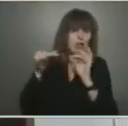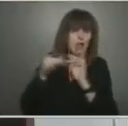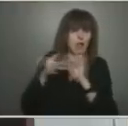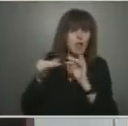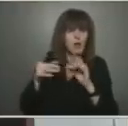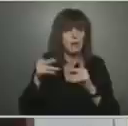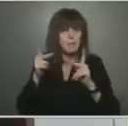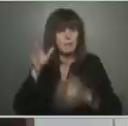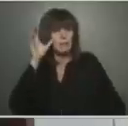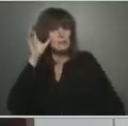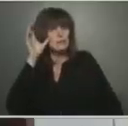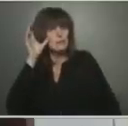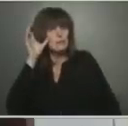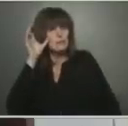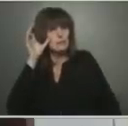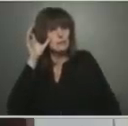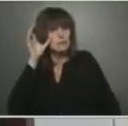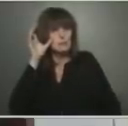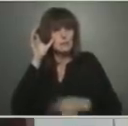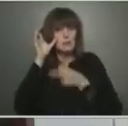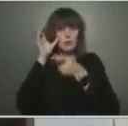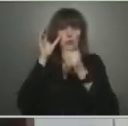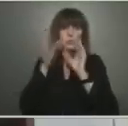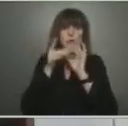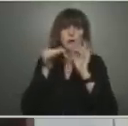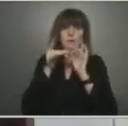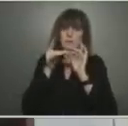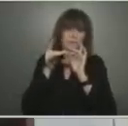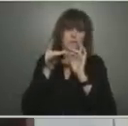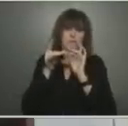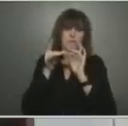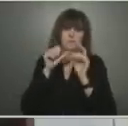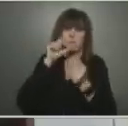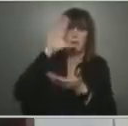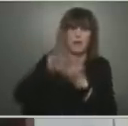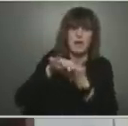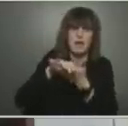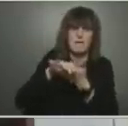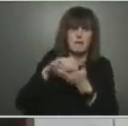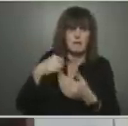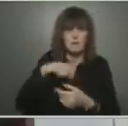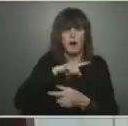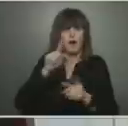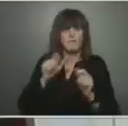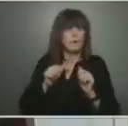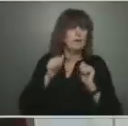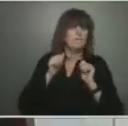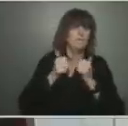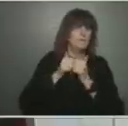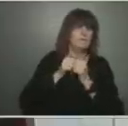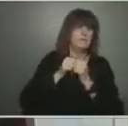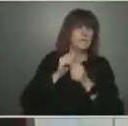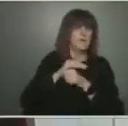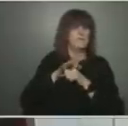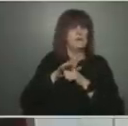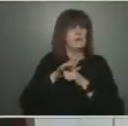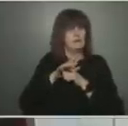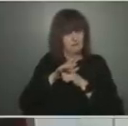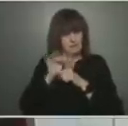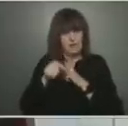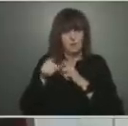don't believe what you're saying, that we need to in some ways learn to live with the virus. So how do you convince nervous Ontarians that